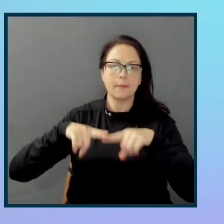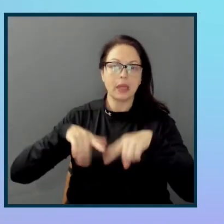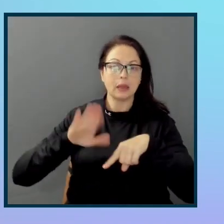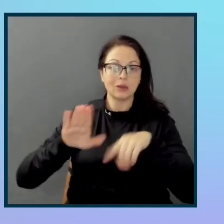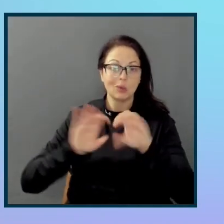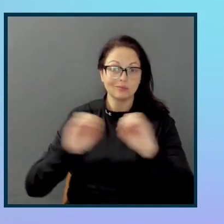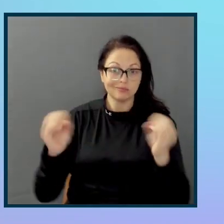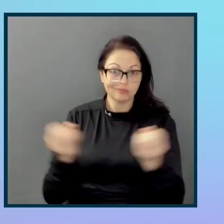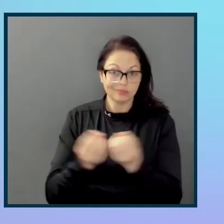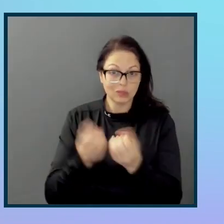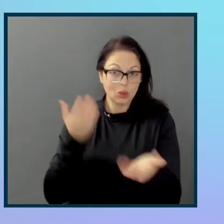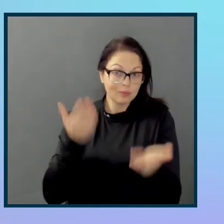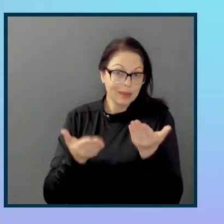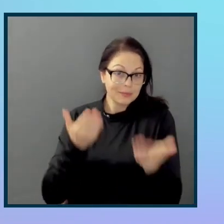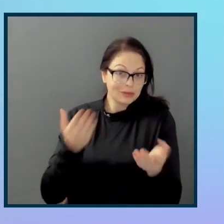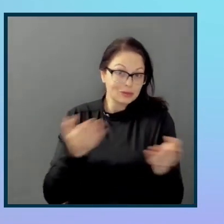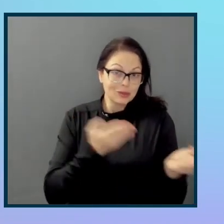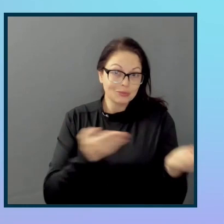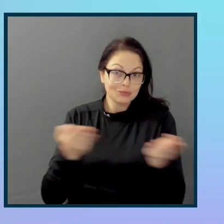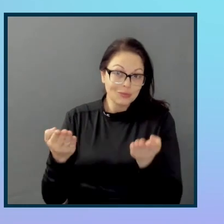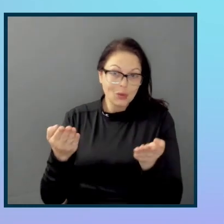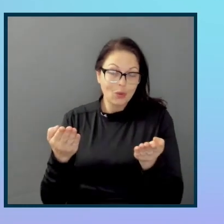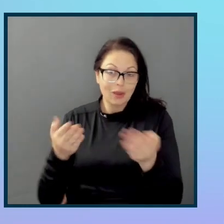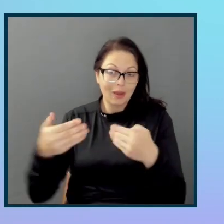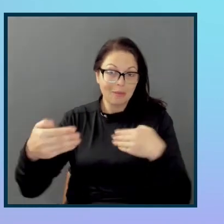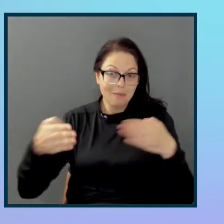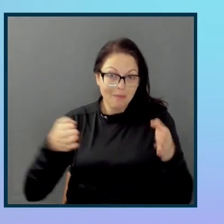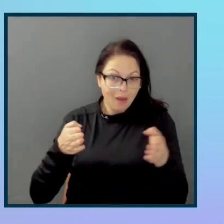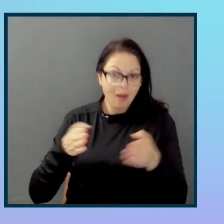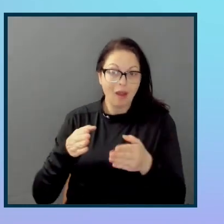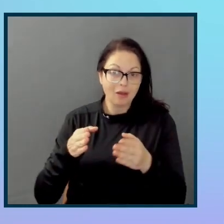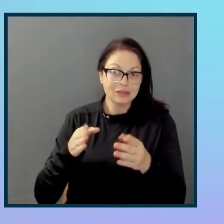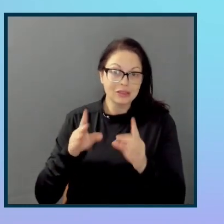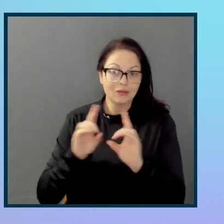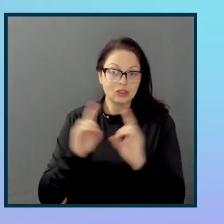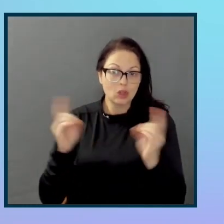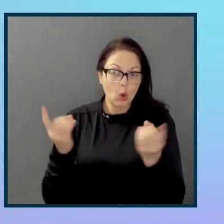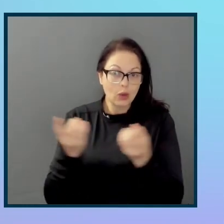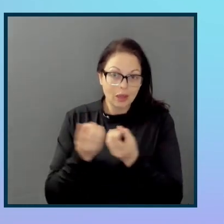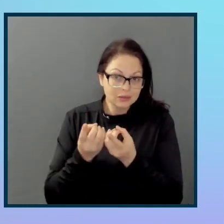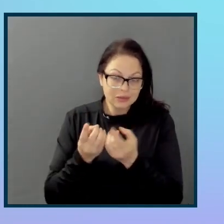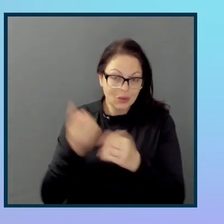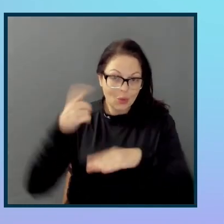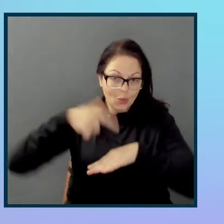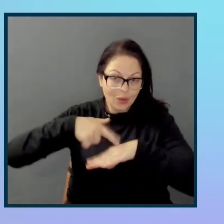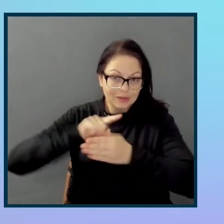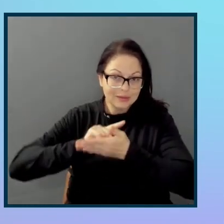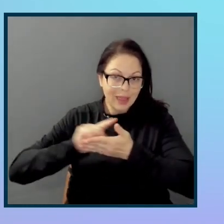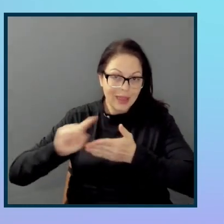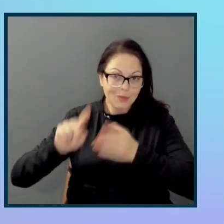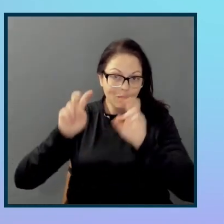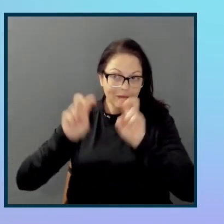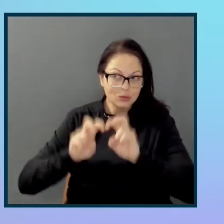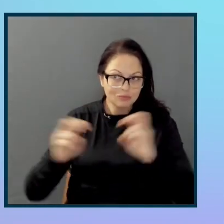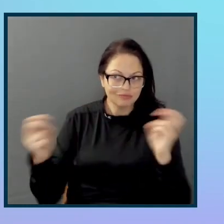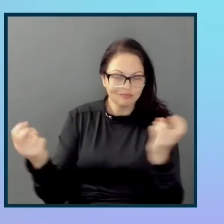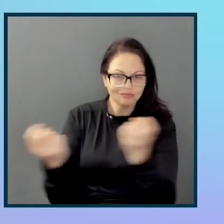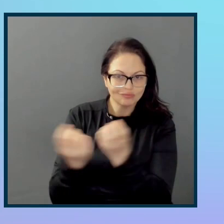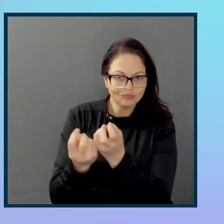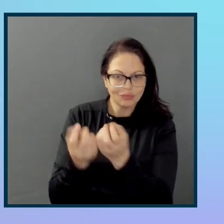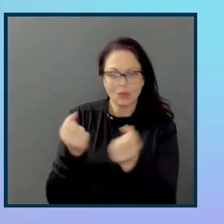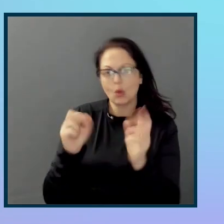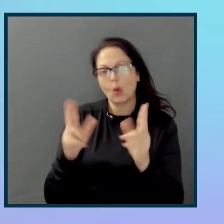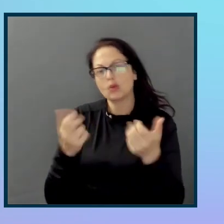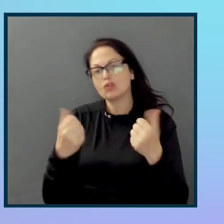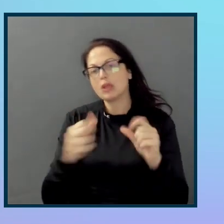just bringing a box of donuts to a meeting once a week. It might be a case of trying to wrangle people across multiple time zones. So, yeah,